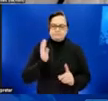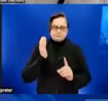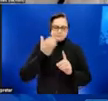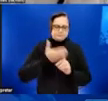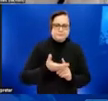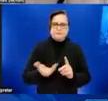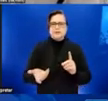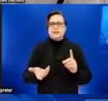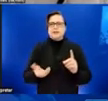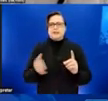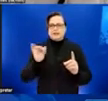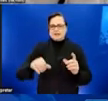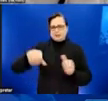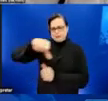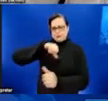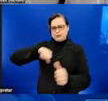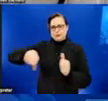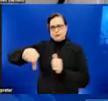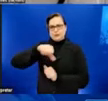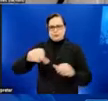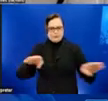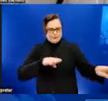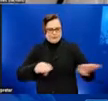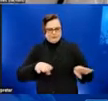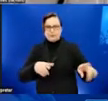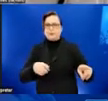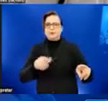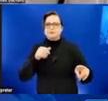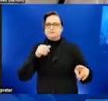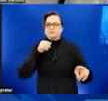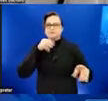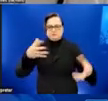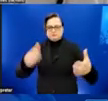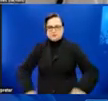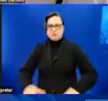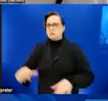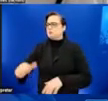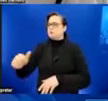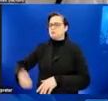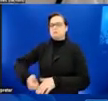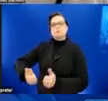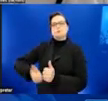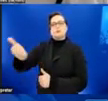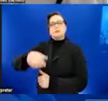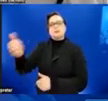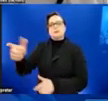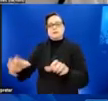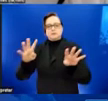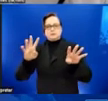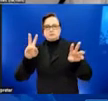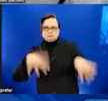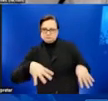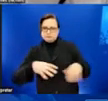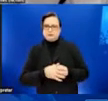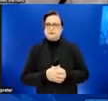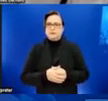discredited or undesirable. Those who have the attribute, those the characteristic, or behavior are shamed